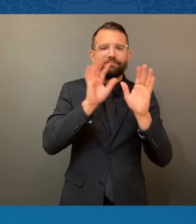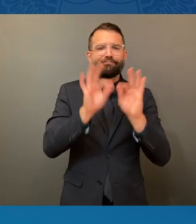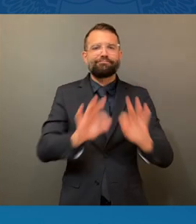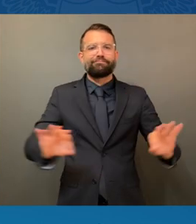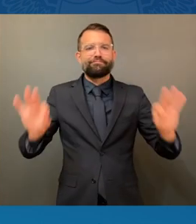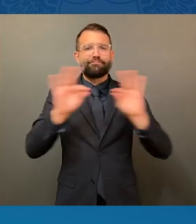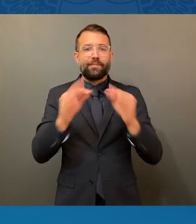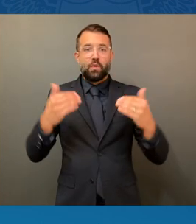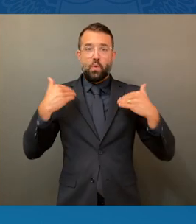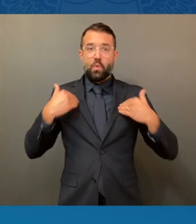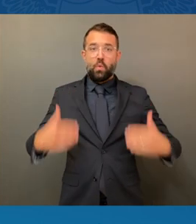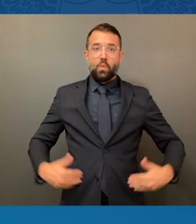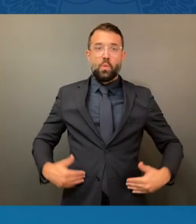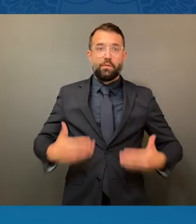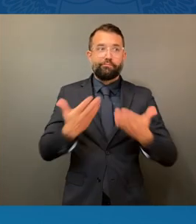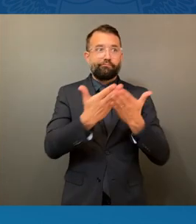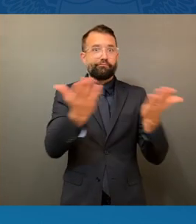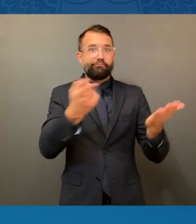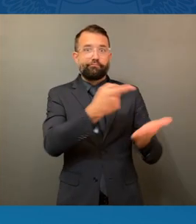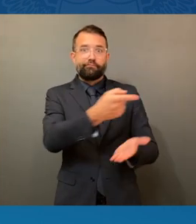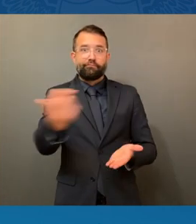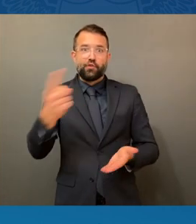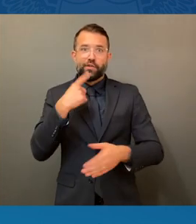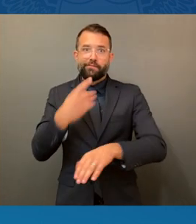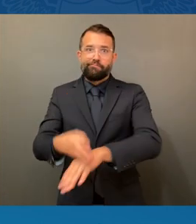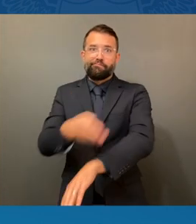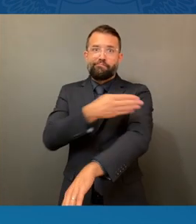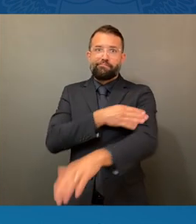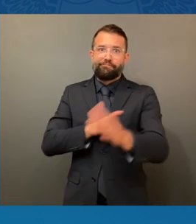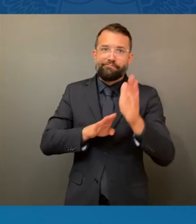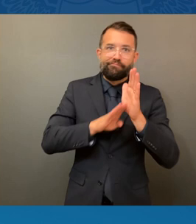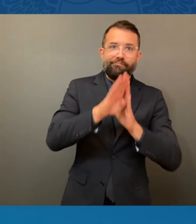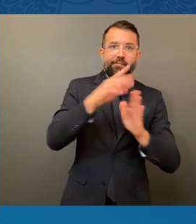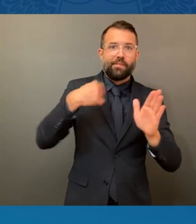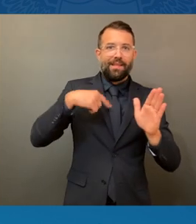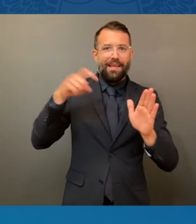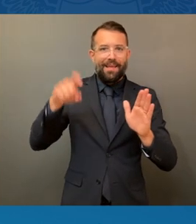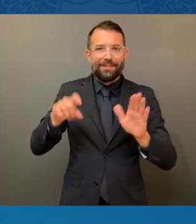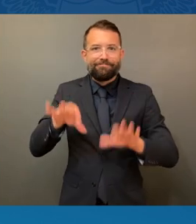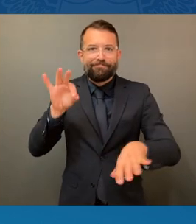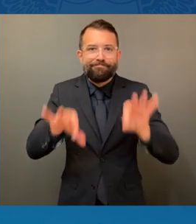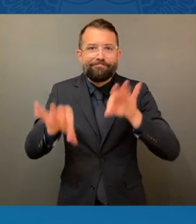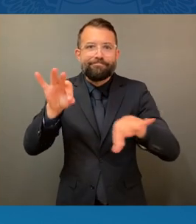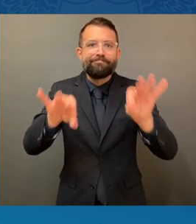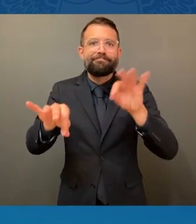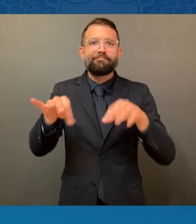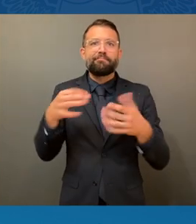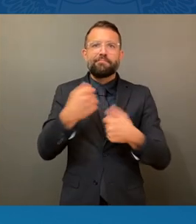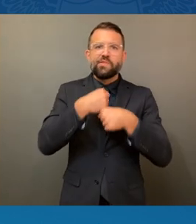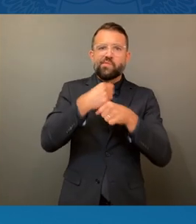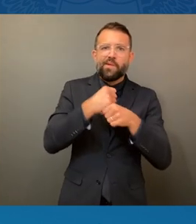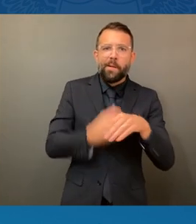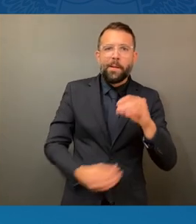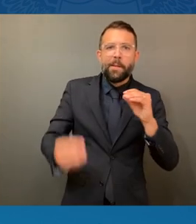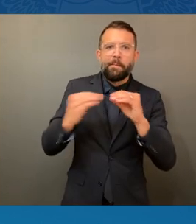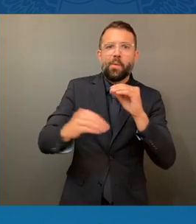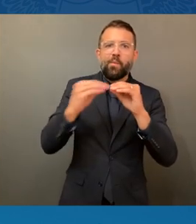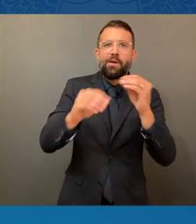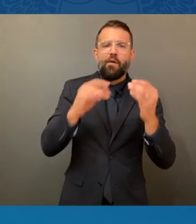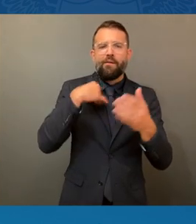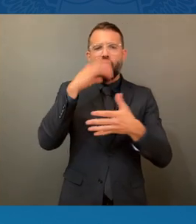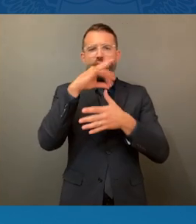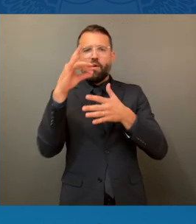the way that we discover and create the possibilities that we know we have to improve